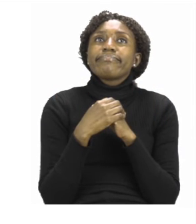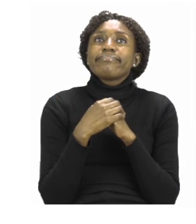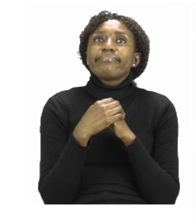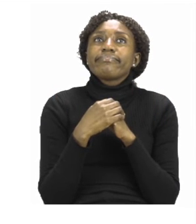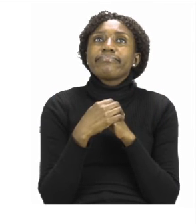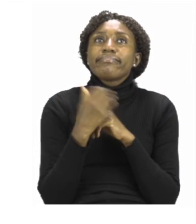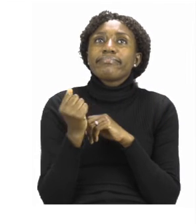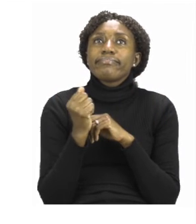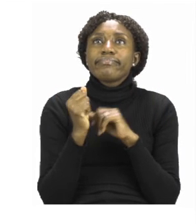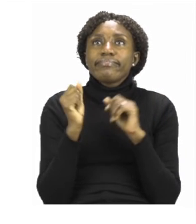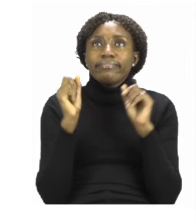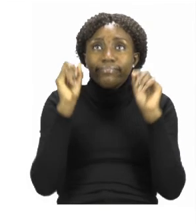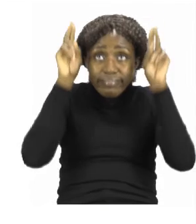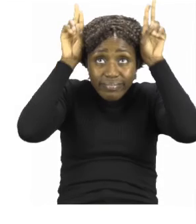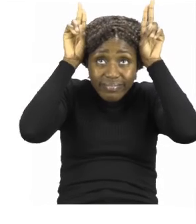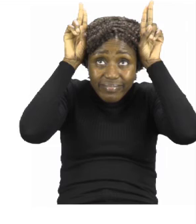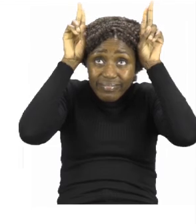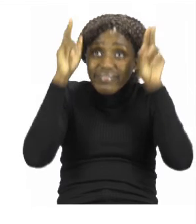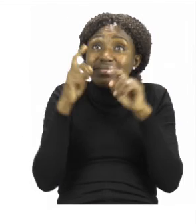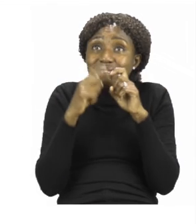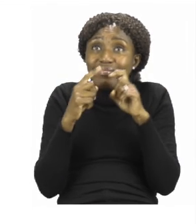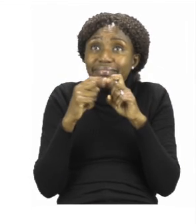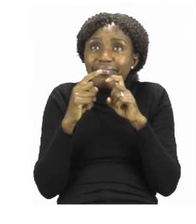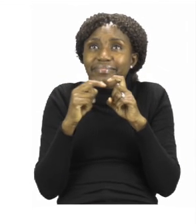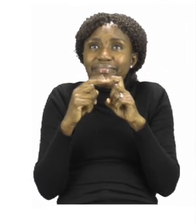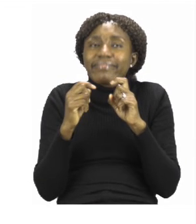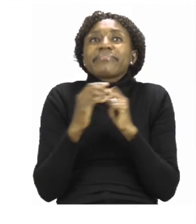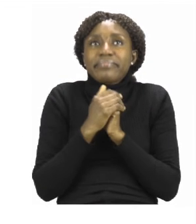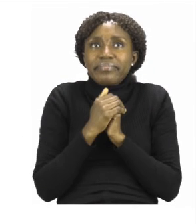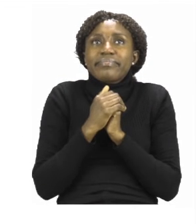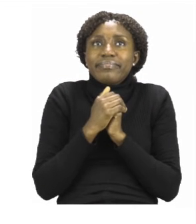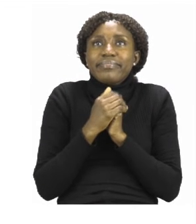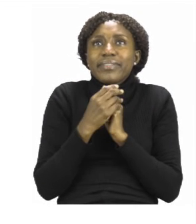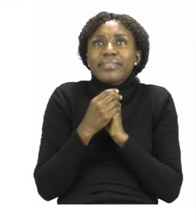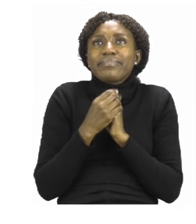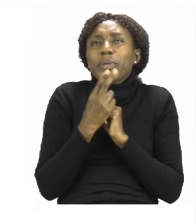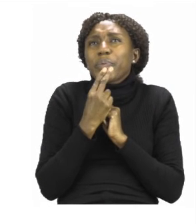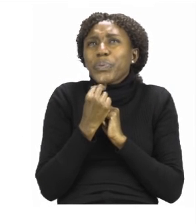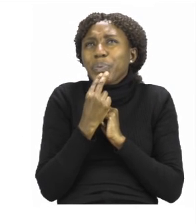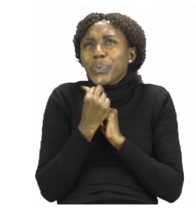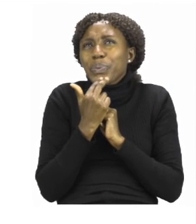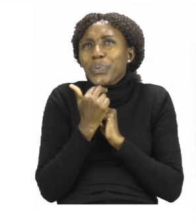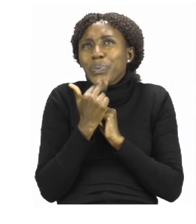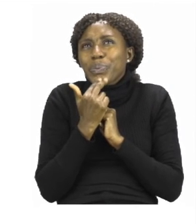pink ears. Little pink ears. They are so cute, aren't they?